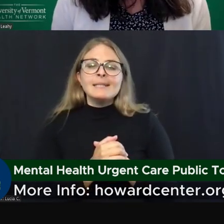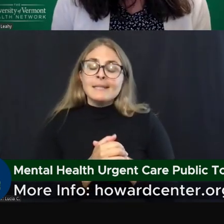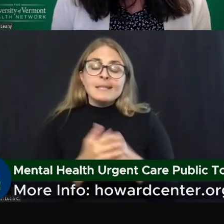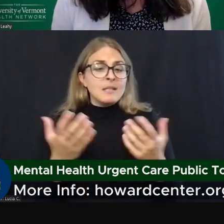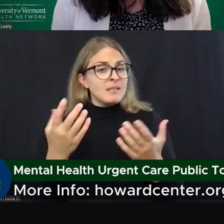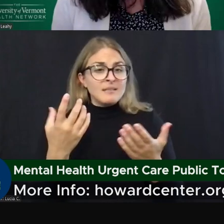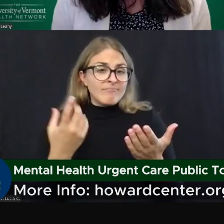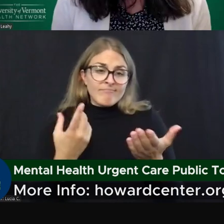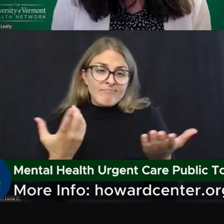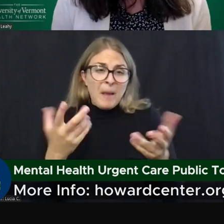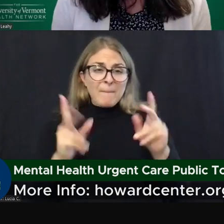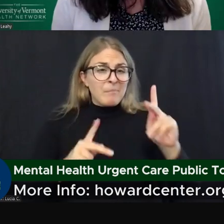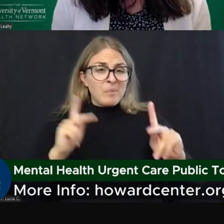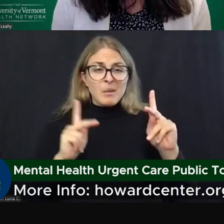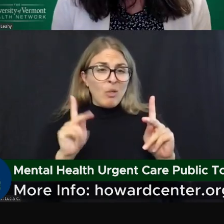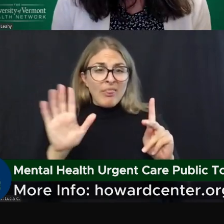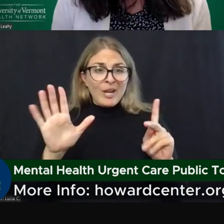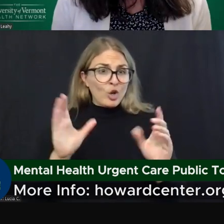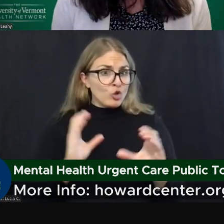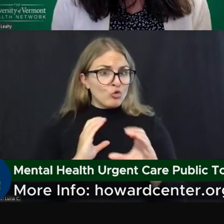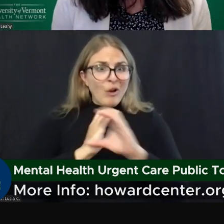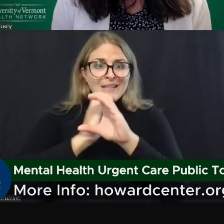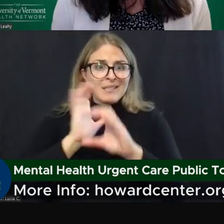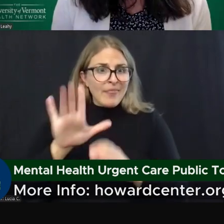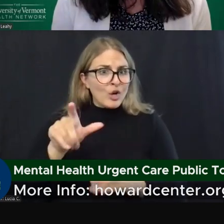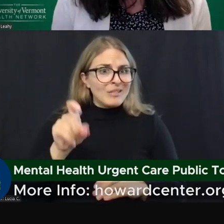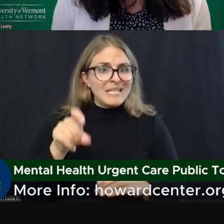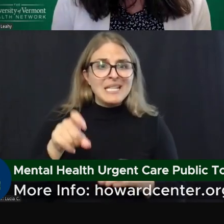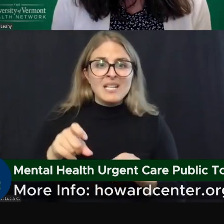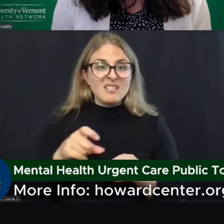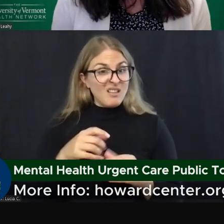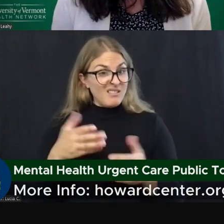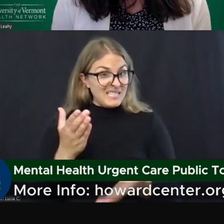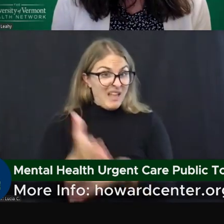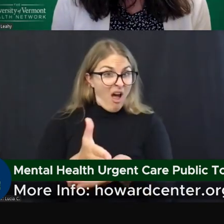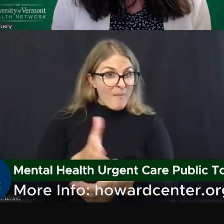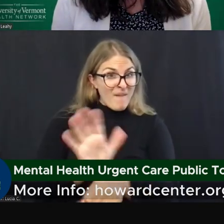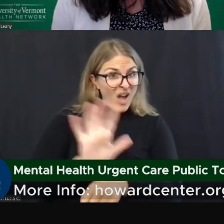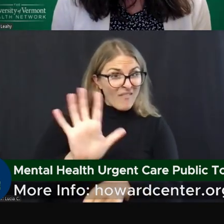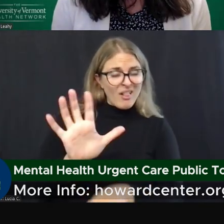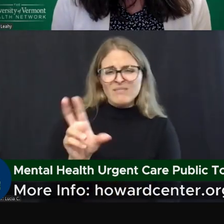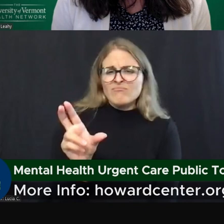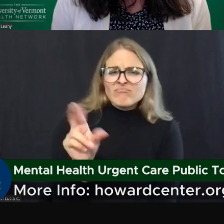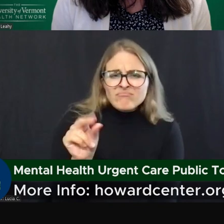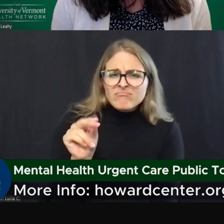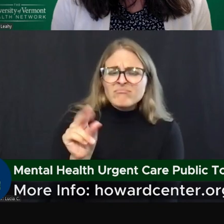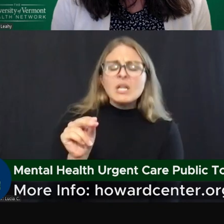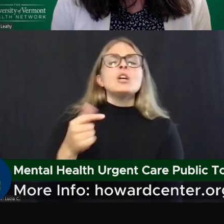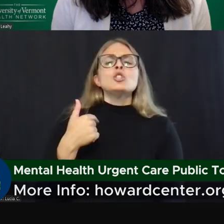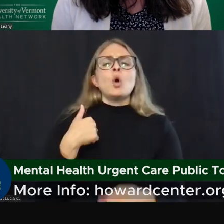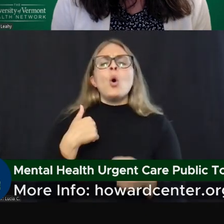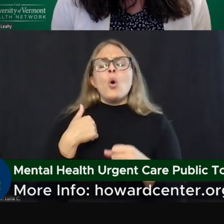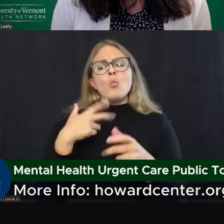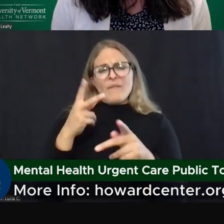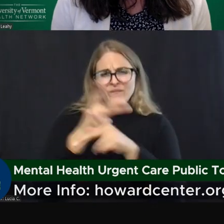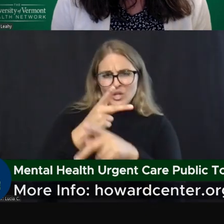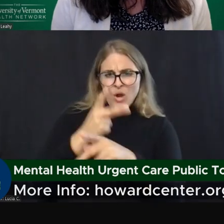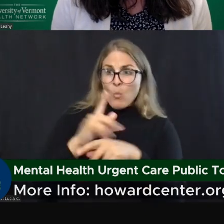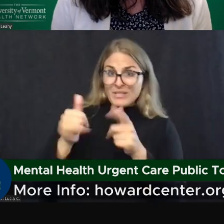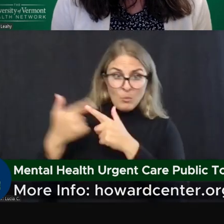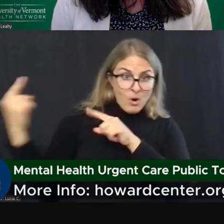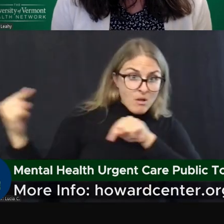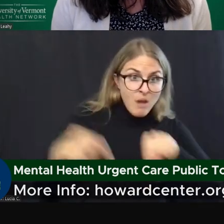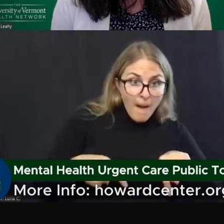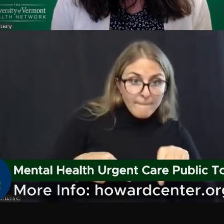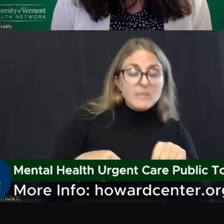needs don't end at 5 p.m. But when someone walks through the doors of mental health urgent care, we'll be talking about their needs, what's going on for them,